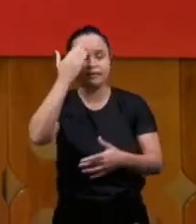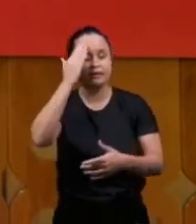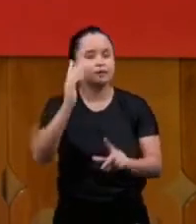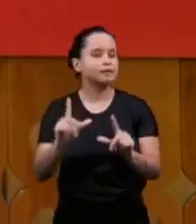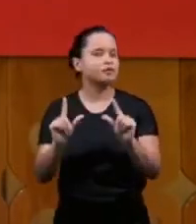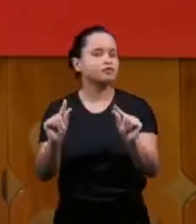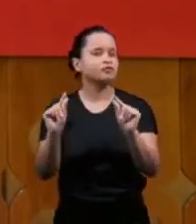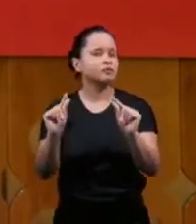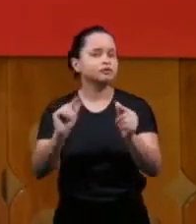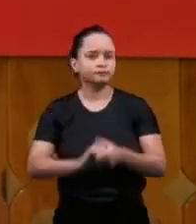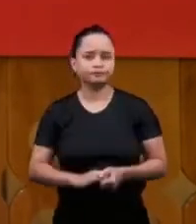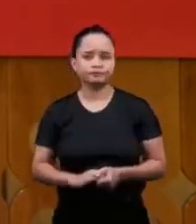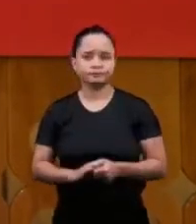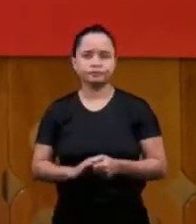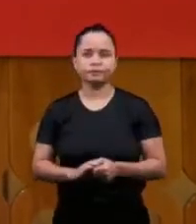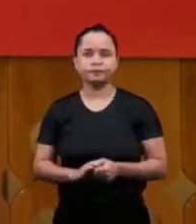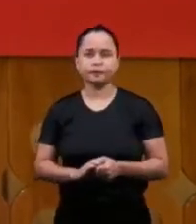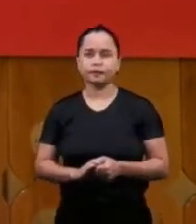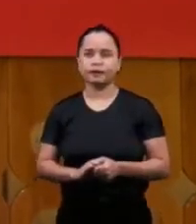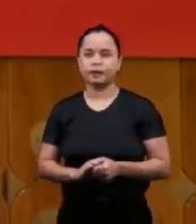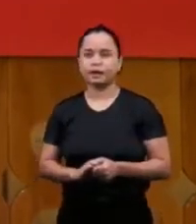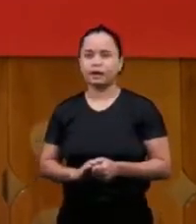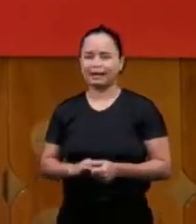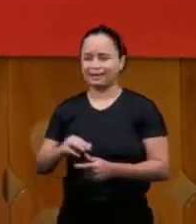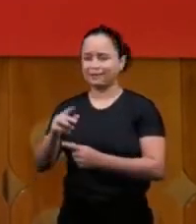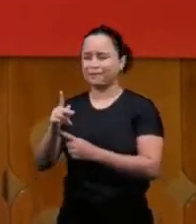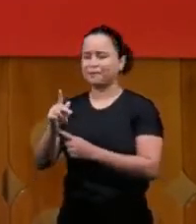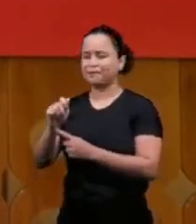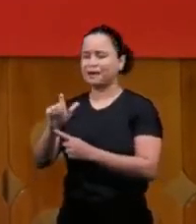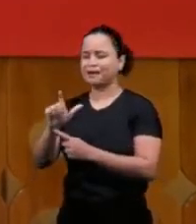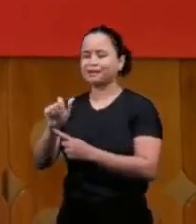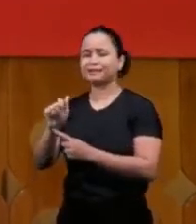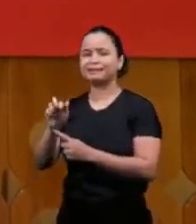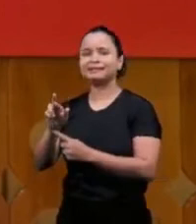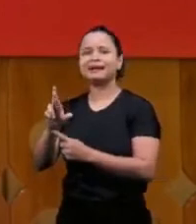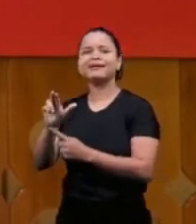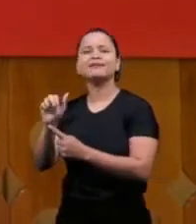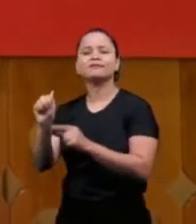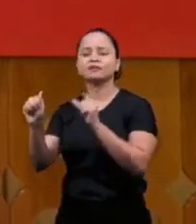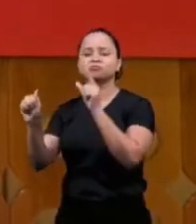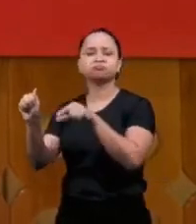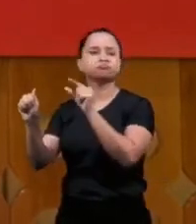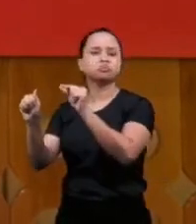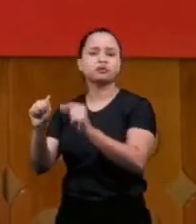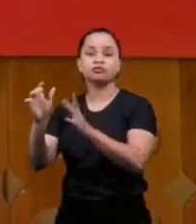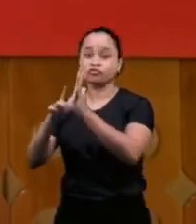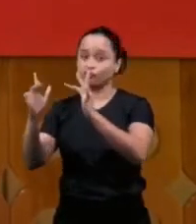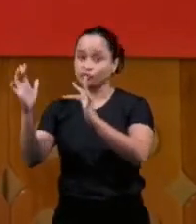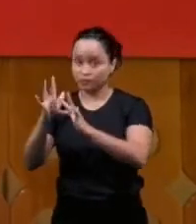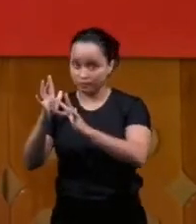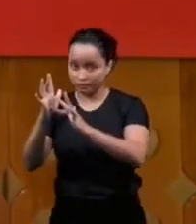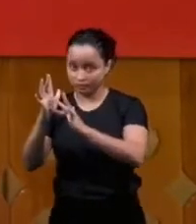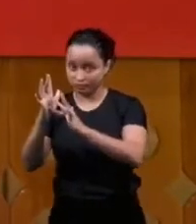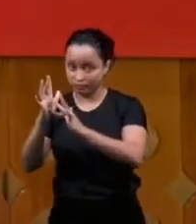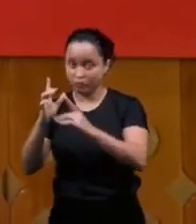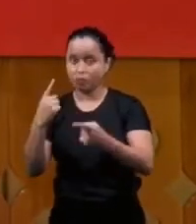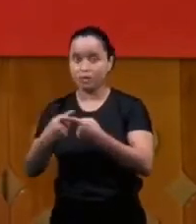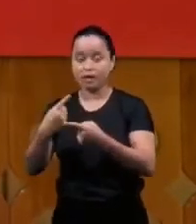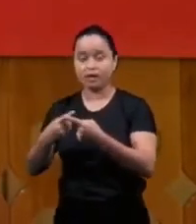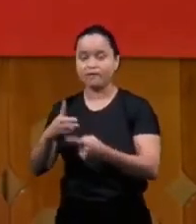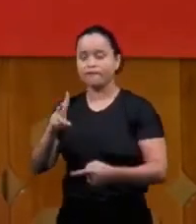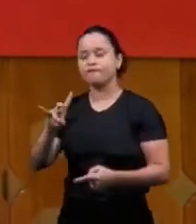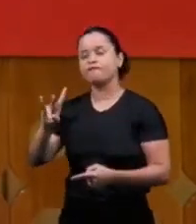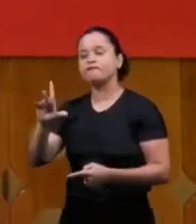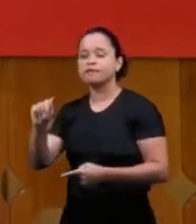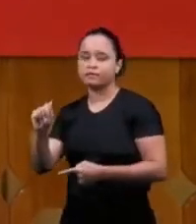the word here is Jesus who is the living word and when I say the ministry of